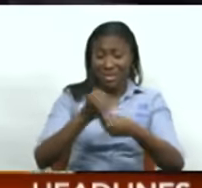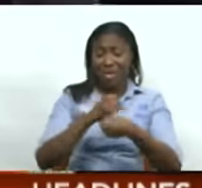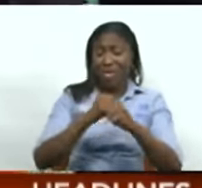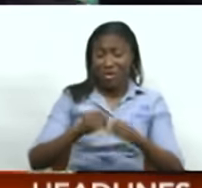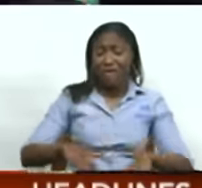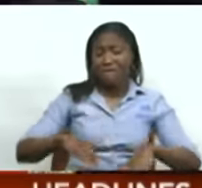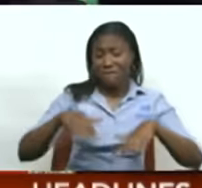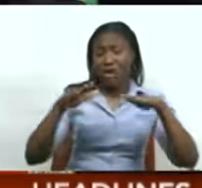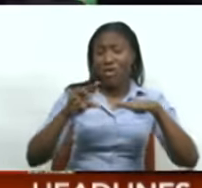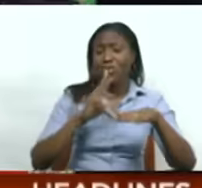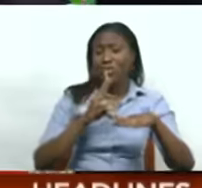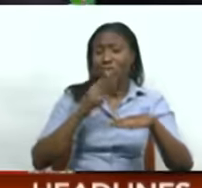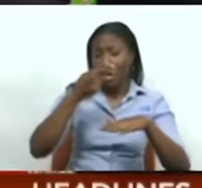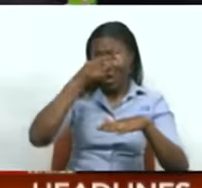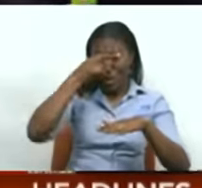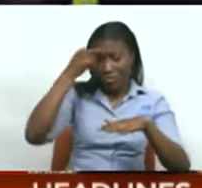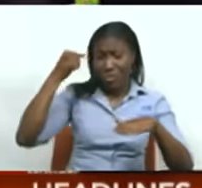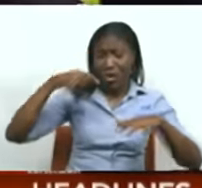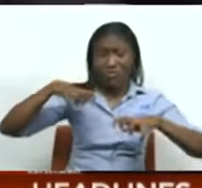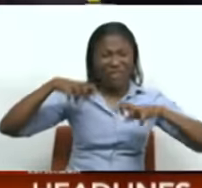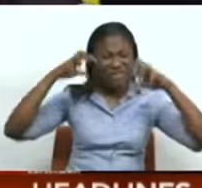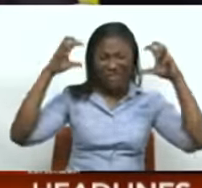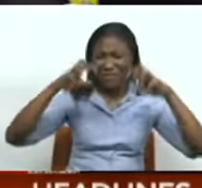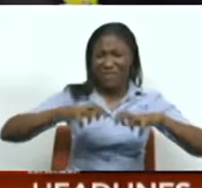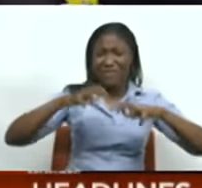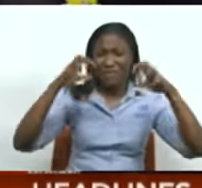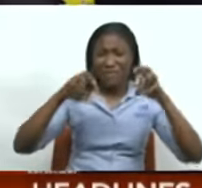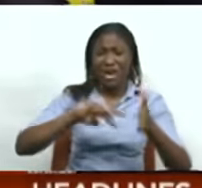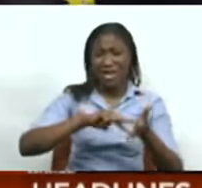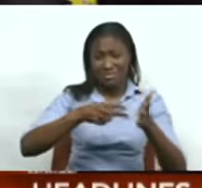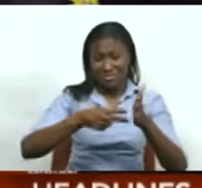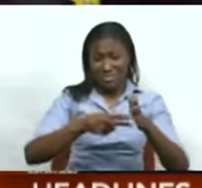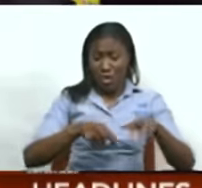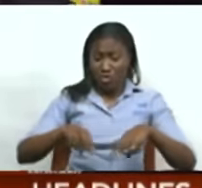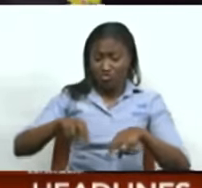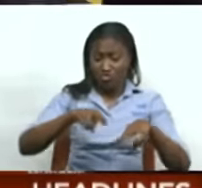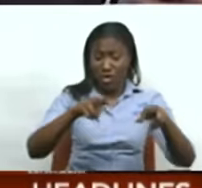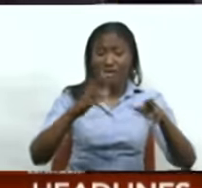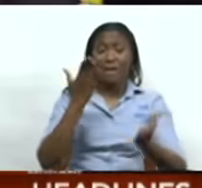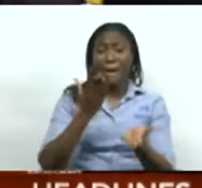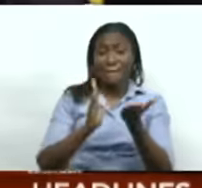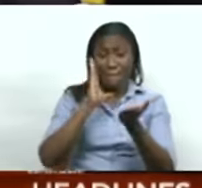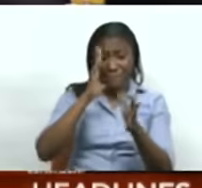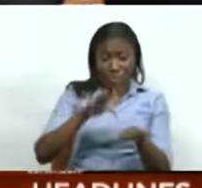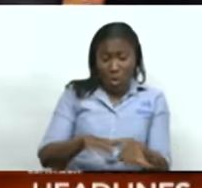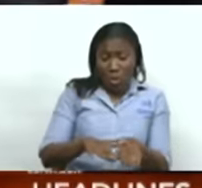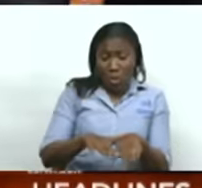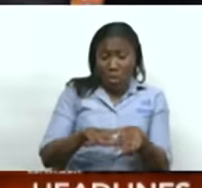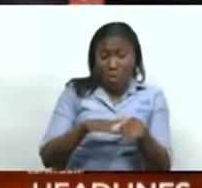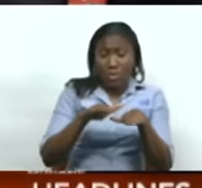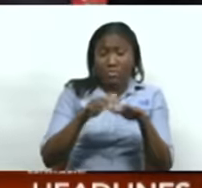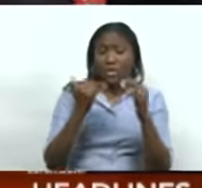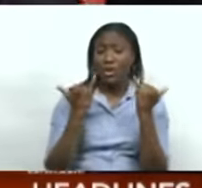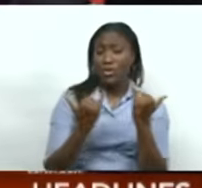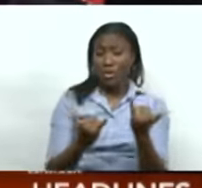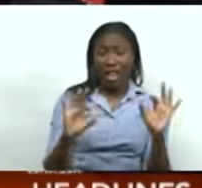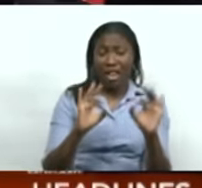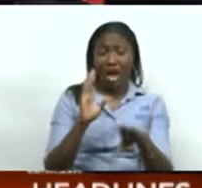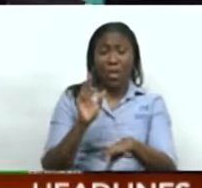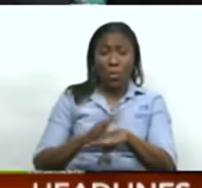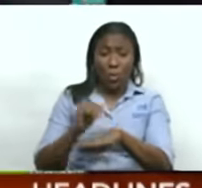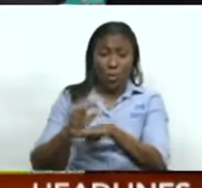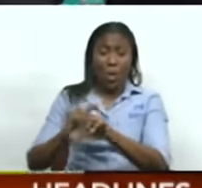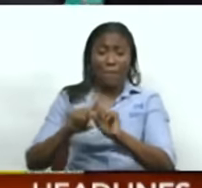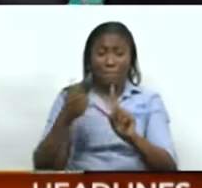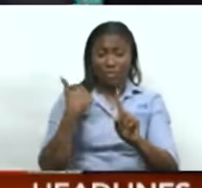flash flooding in those heavier downpours and send river levels to near threshold levels. Now at this time, no alerts are in effect, but we were watching